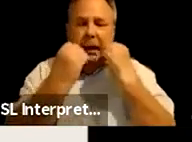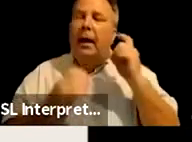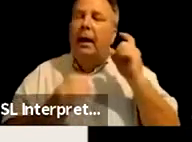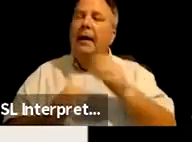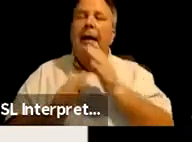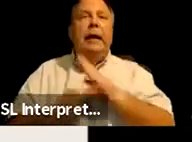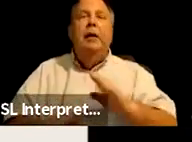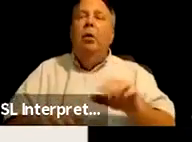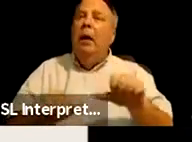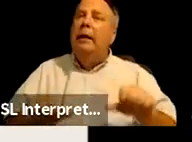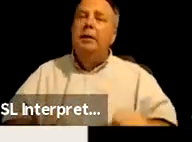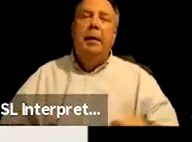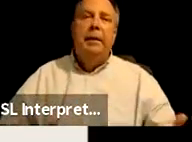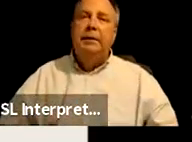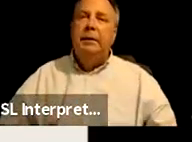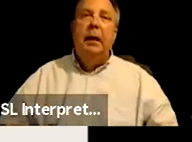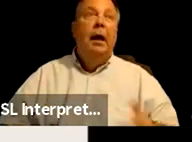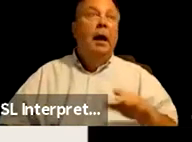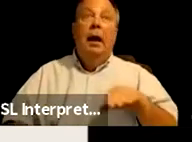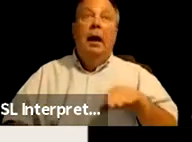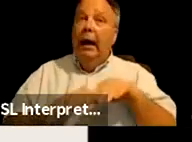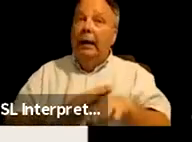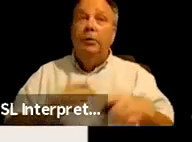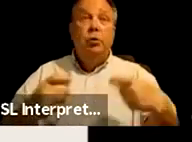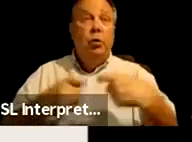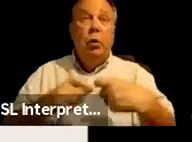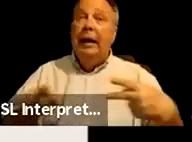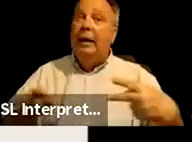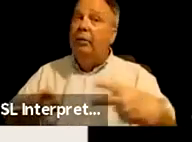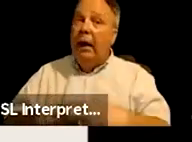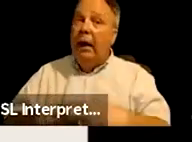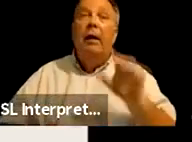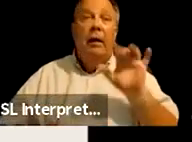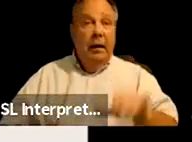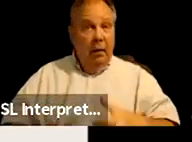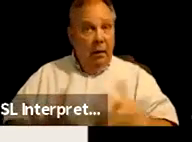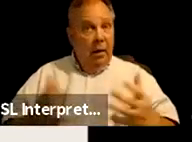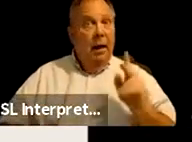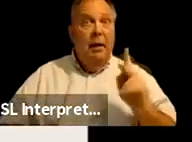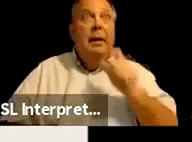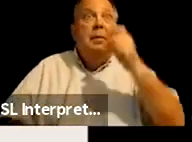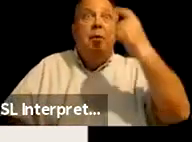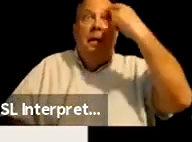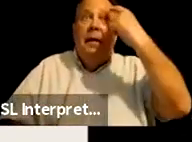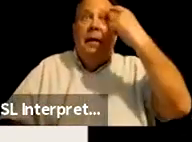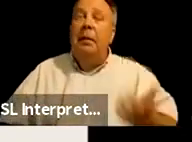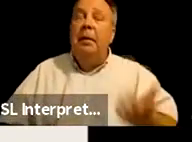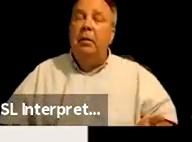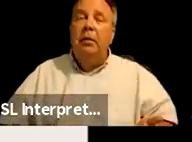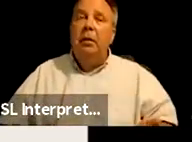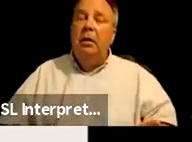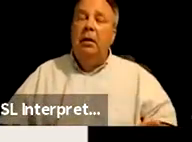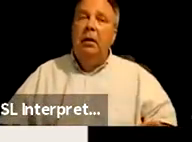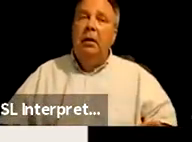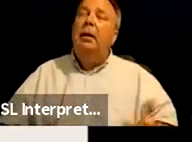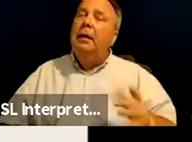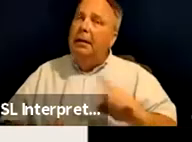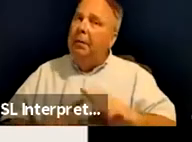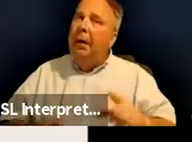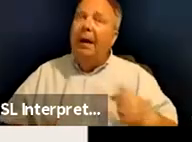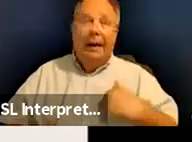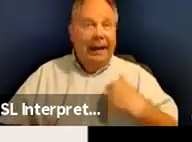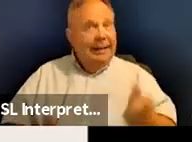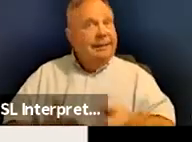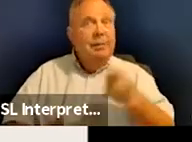space. Access to electrical outlets. That's something that a lot of people don't think about. Um, but you know, I